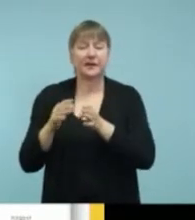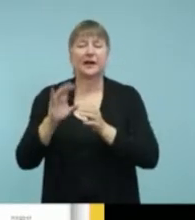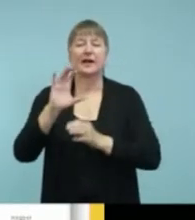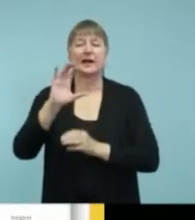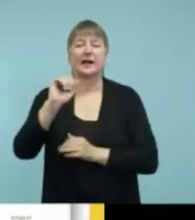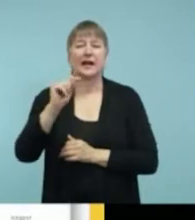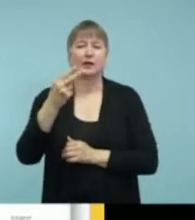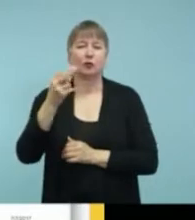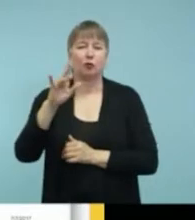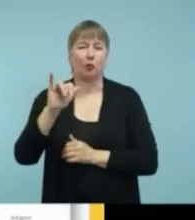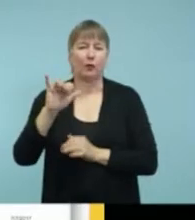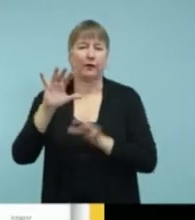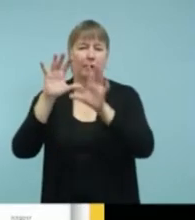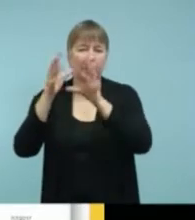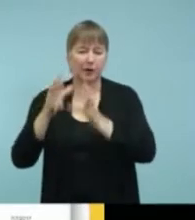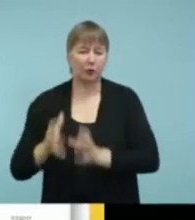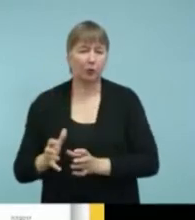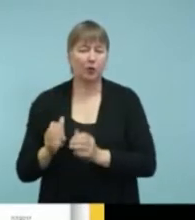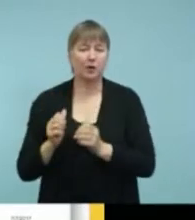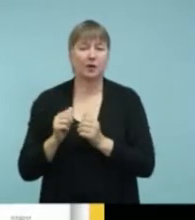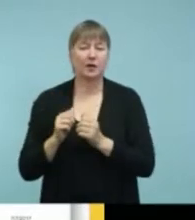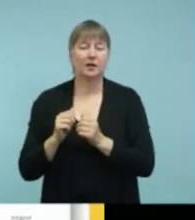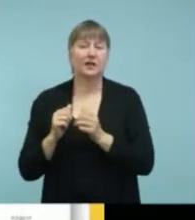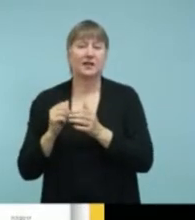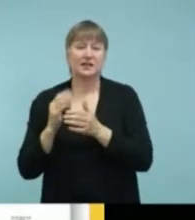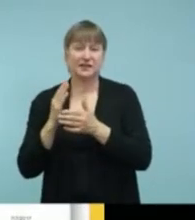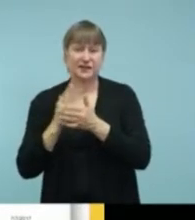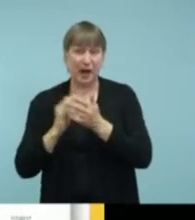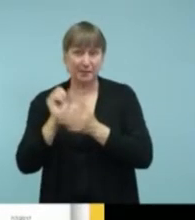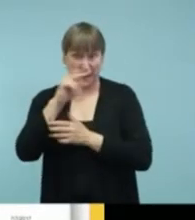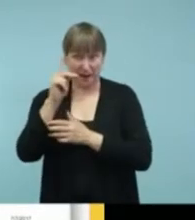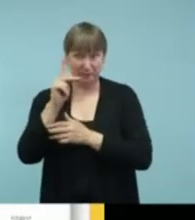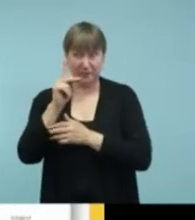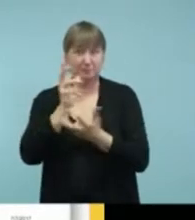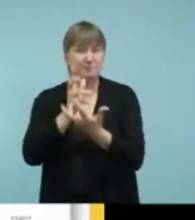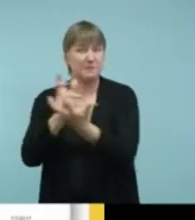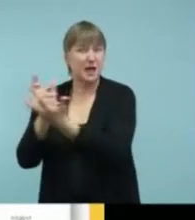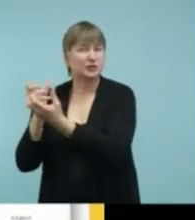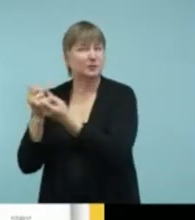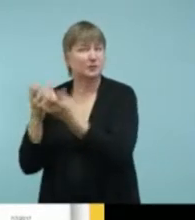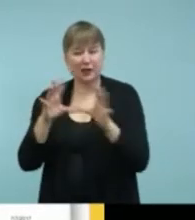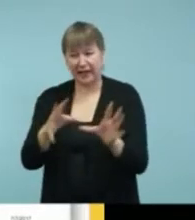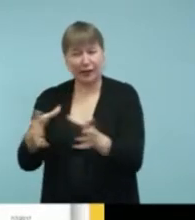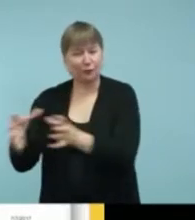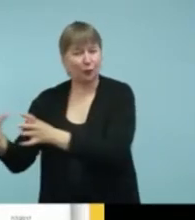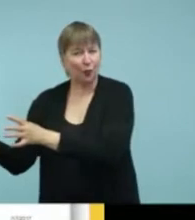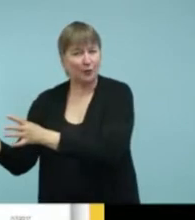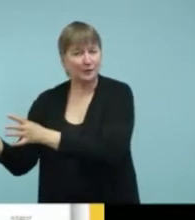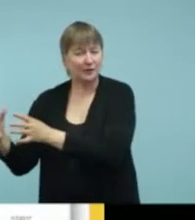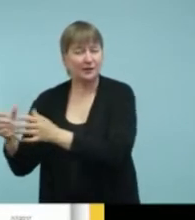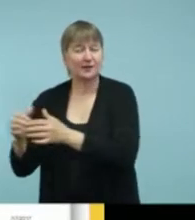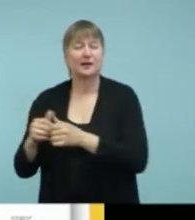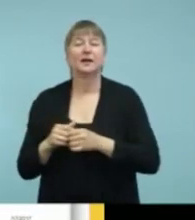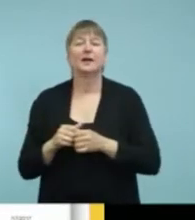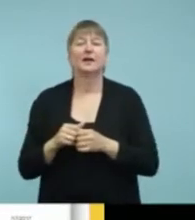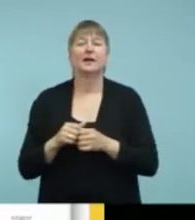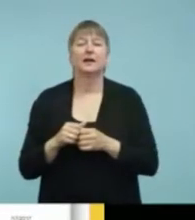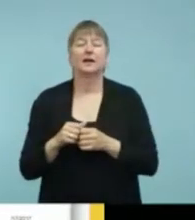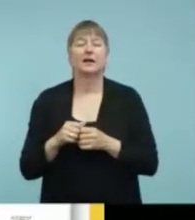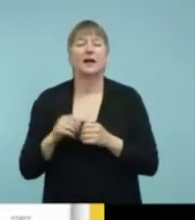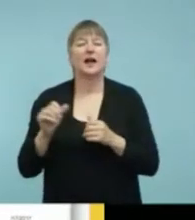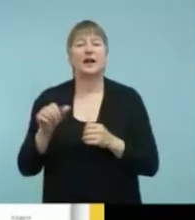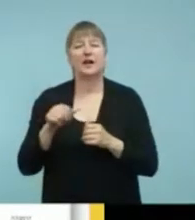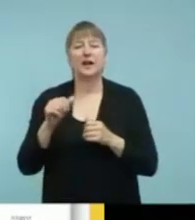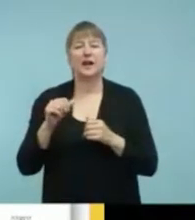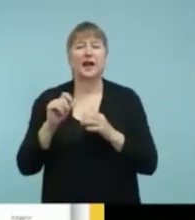some apps go in multiple categories. And so there's also a master list, which you'll see